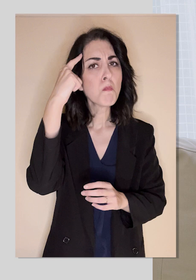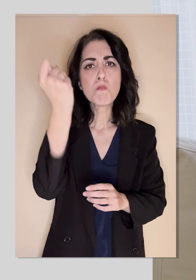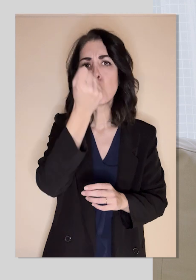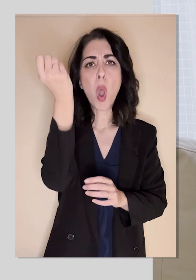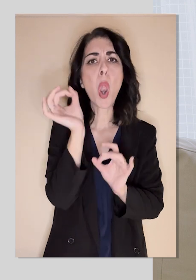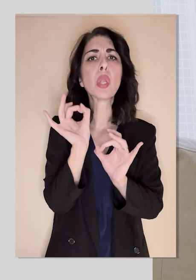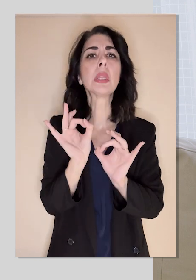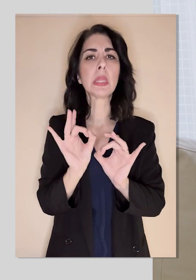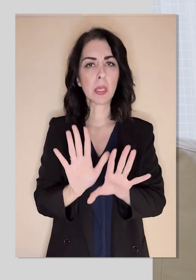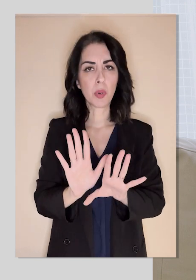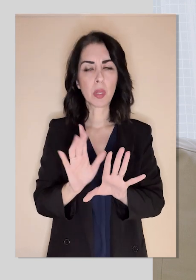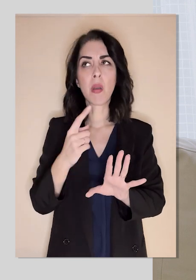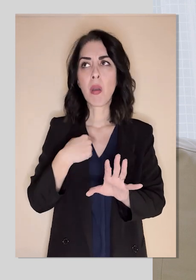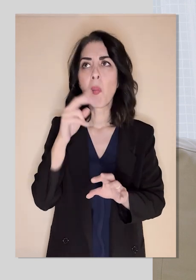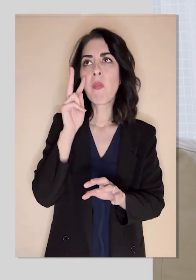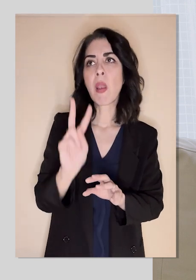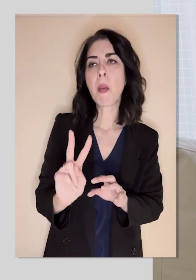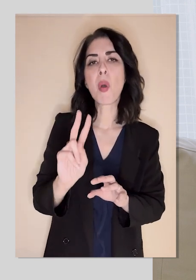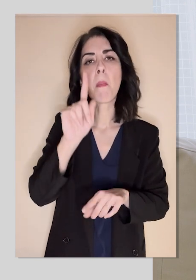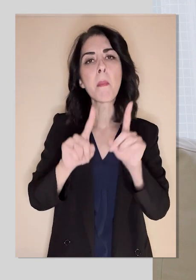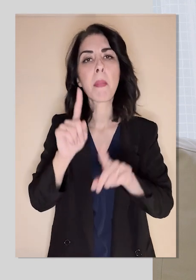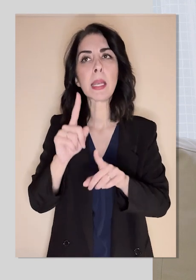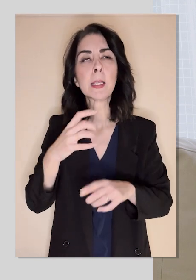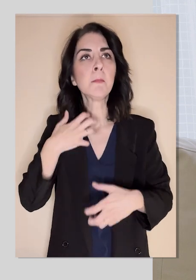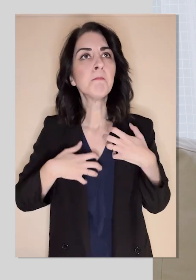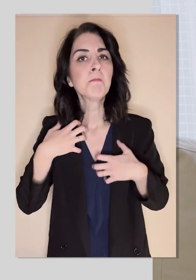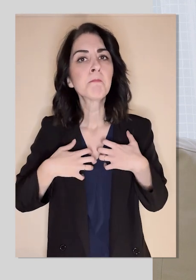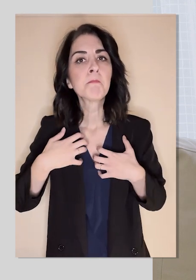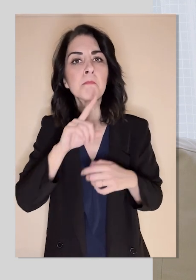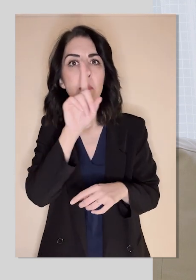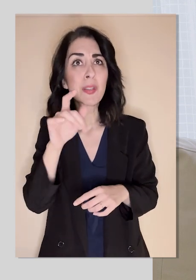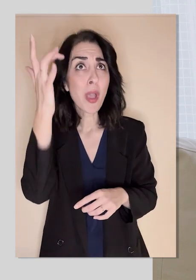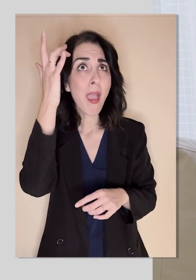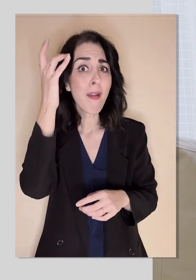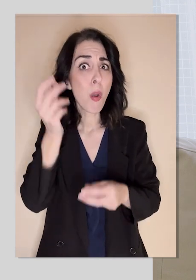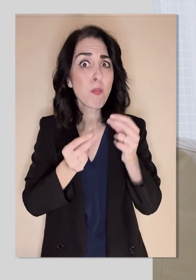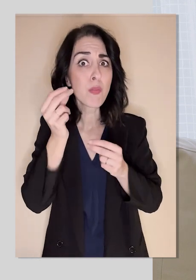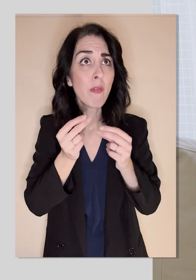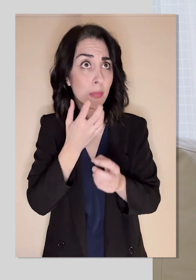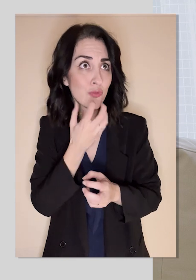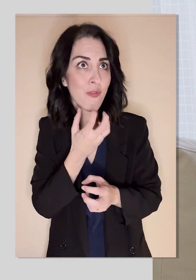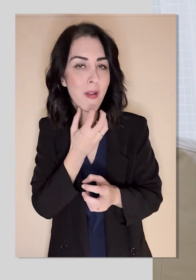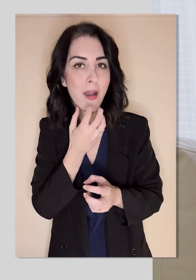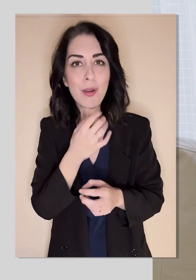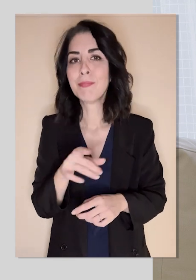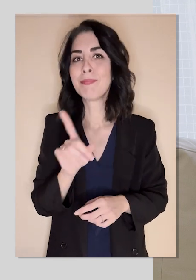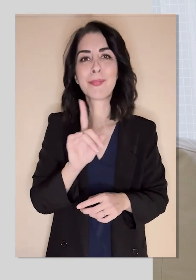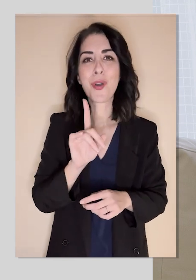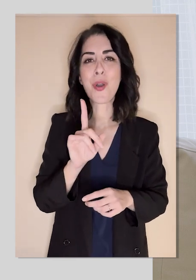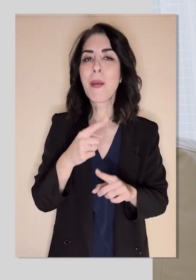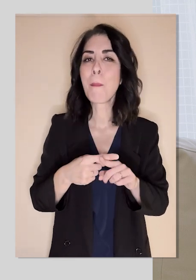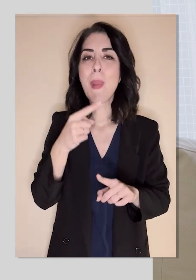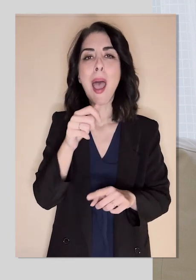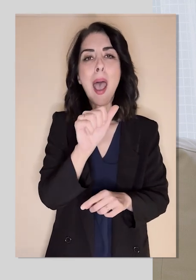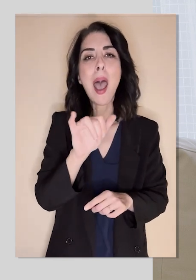that they have migraine or something else wrong with the brain. And it's simply an aura that doesn't belong to